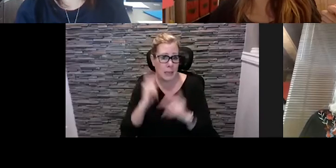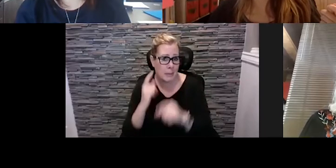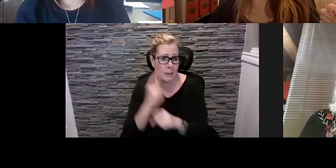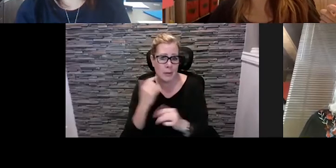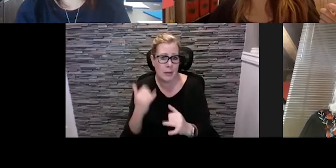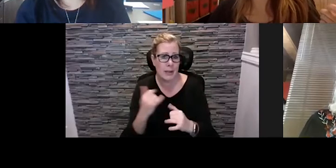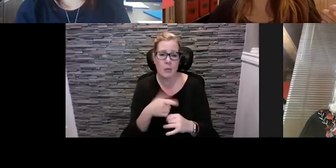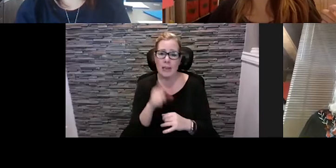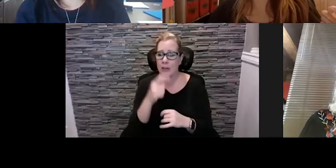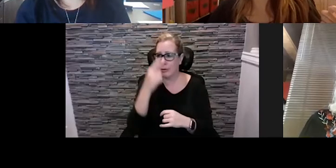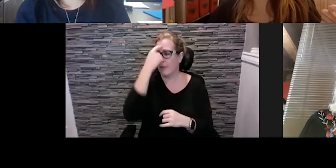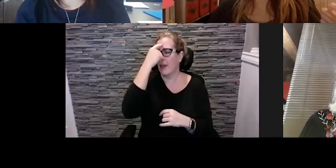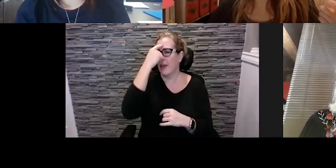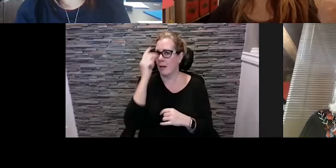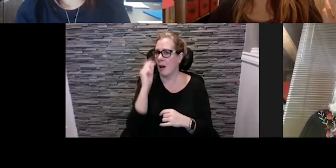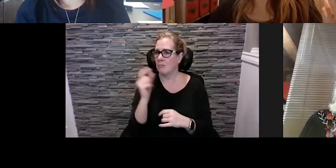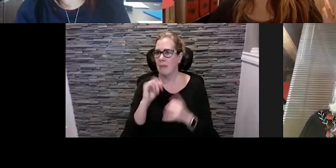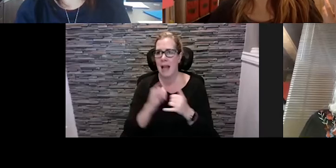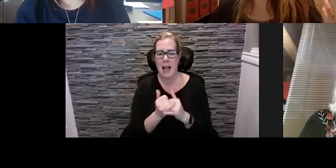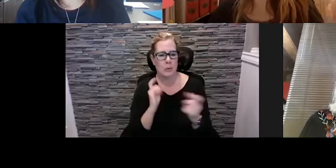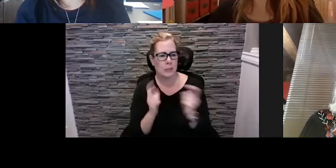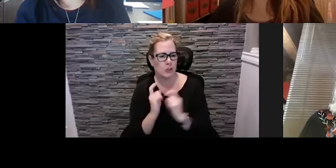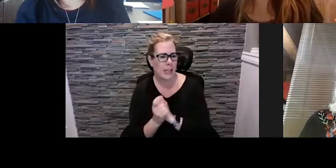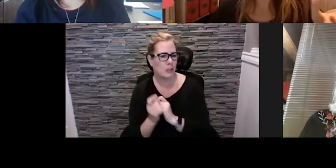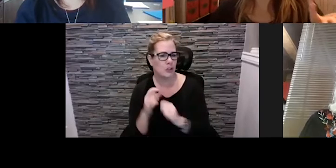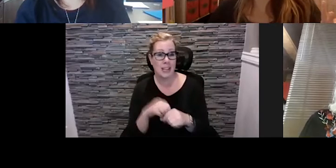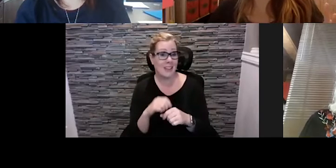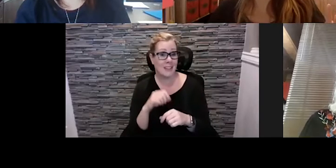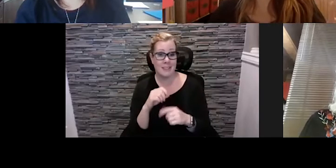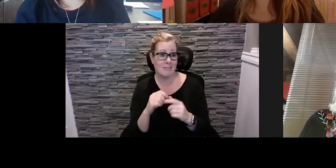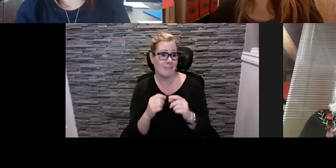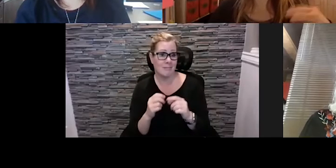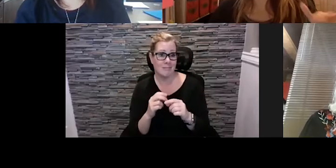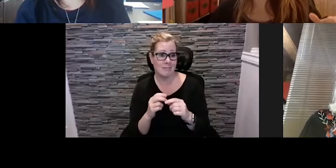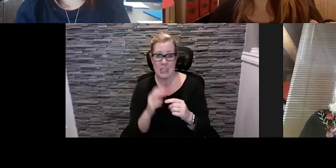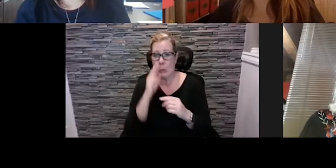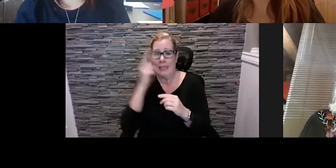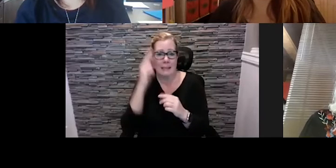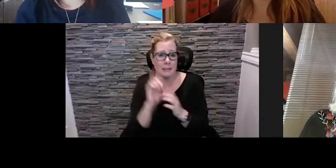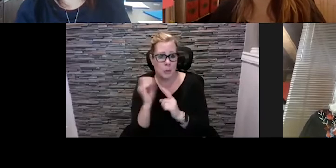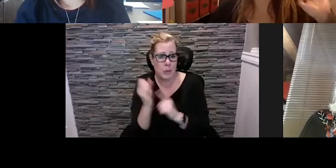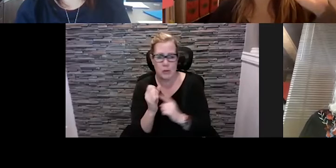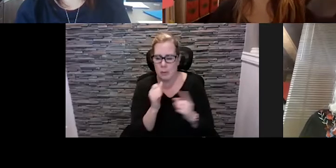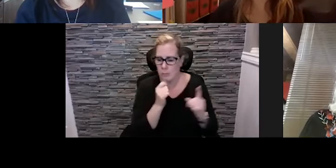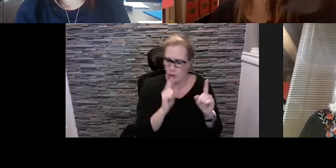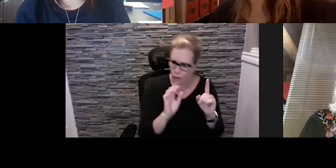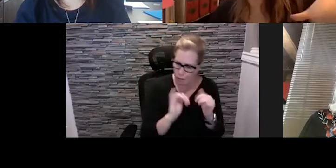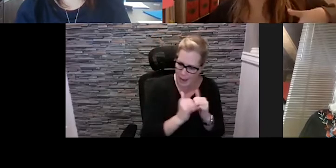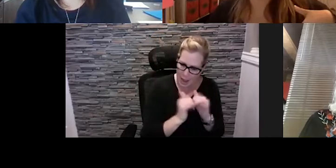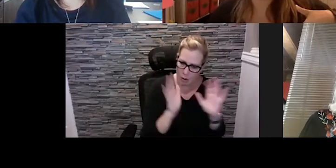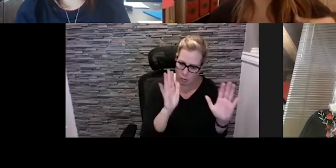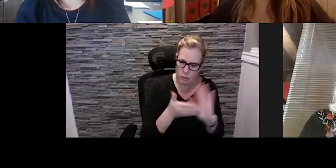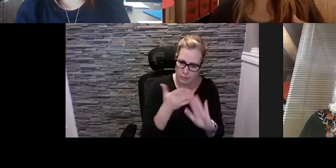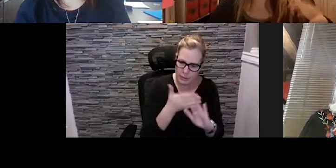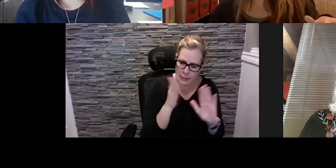spontaneous in those random moments so you know one thing i thought about and i have no idea how you facilitate this which is why all of you